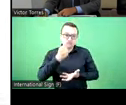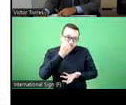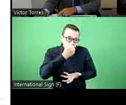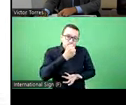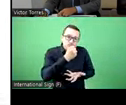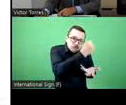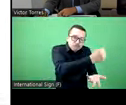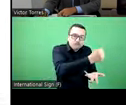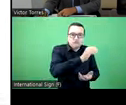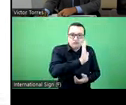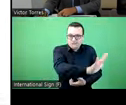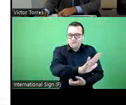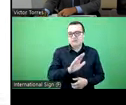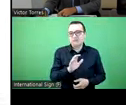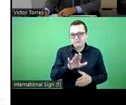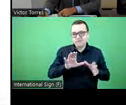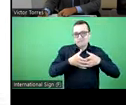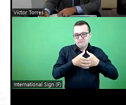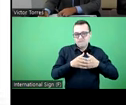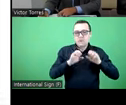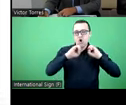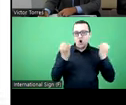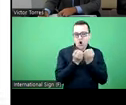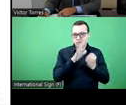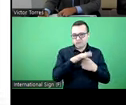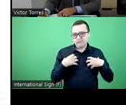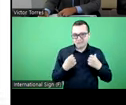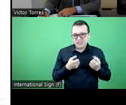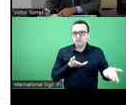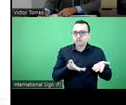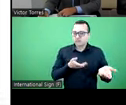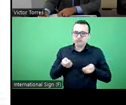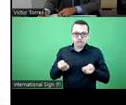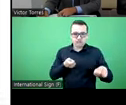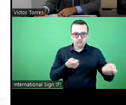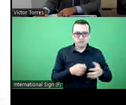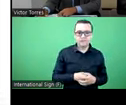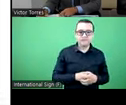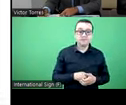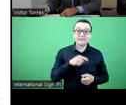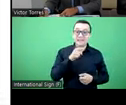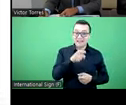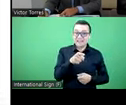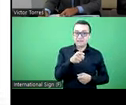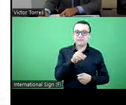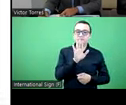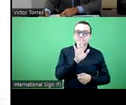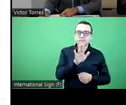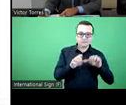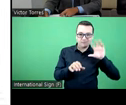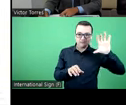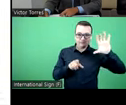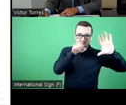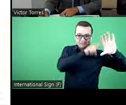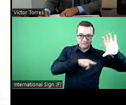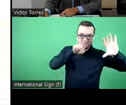security in this case, transfers the funds to the private insurance. And to the